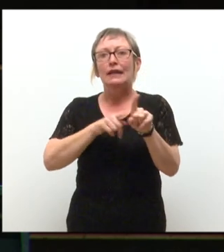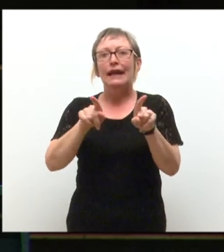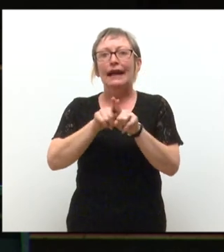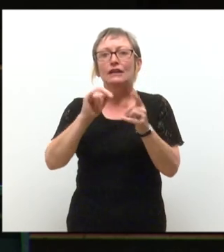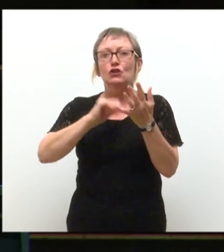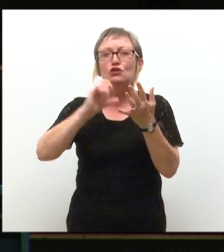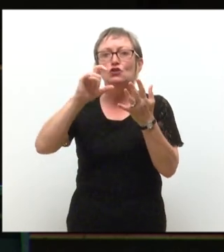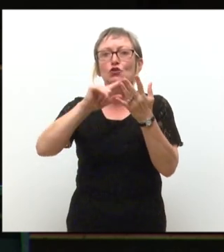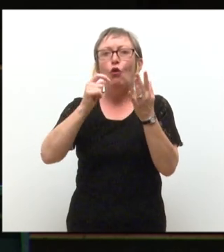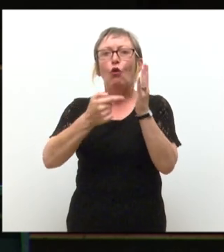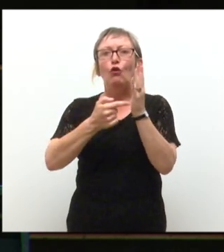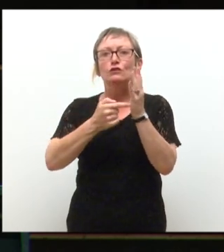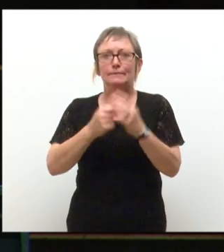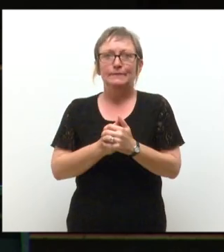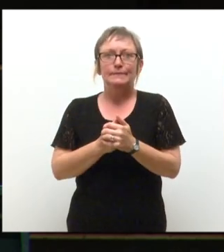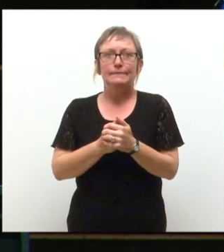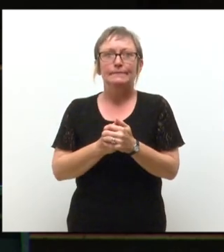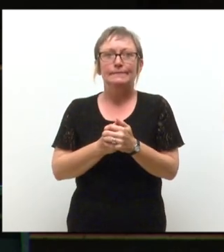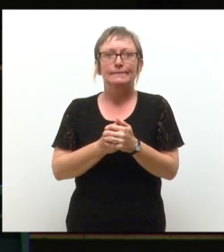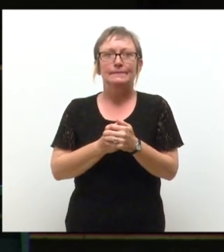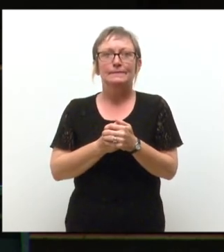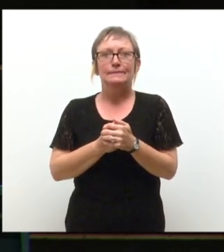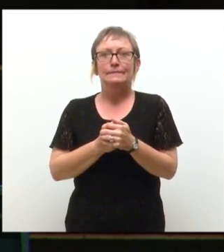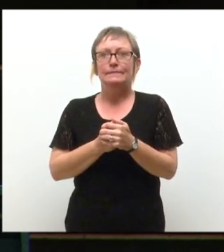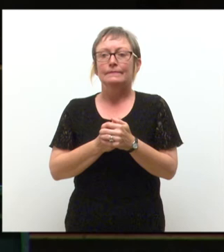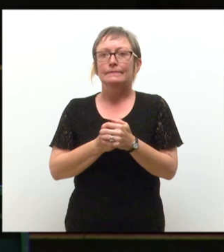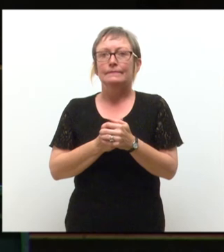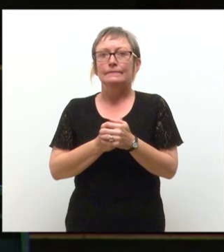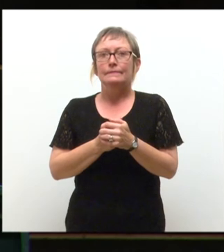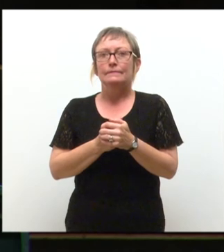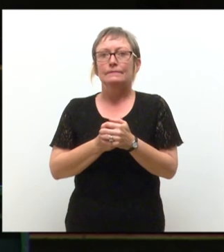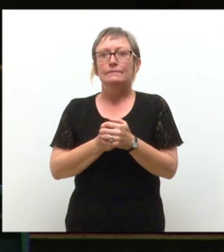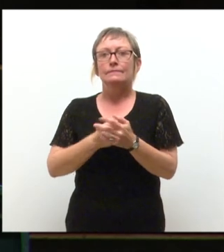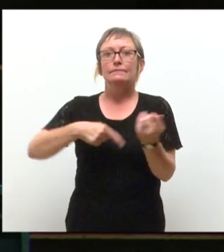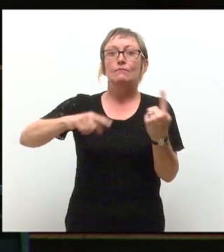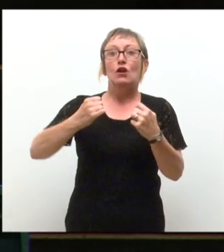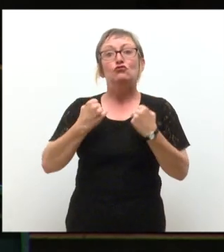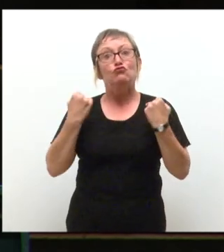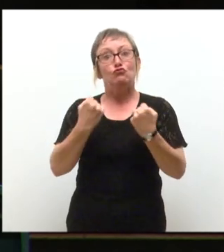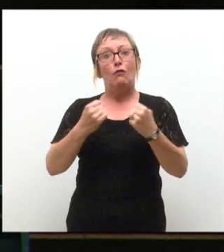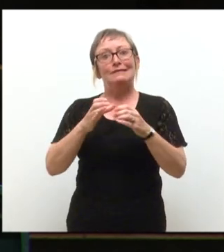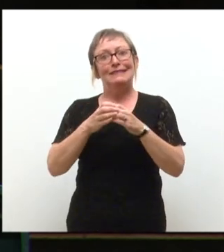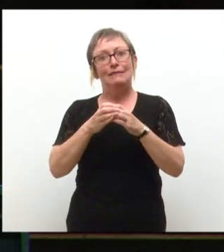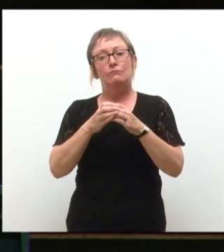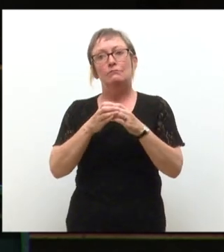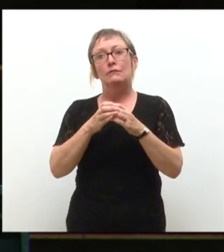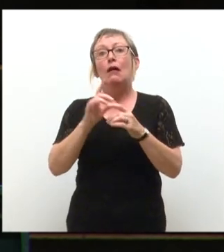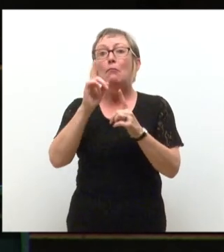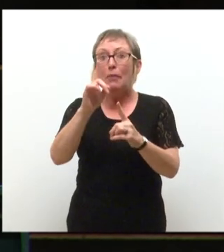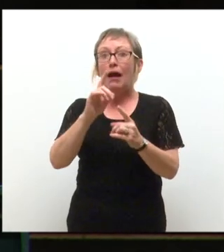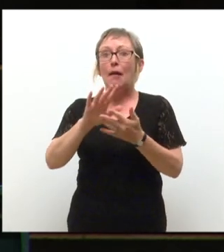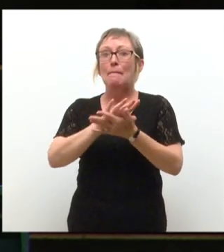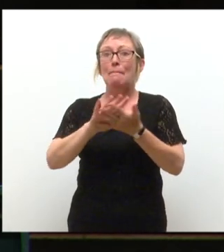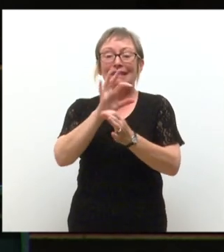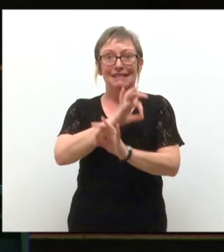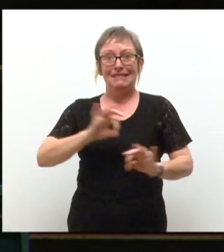Scott, our kind Vice President of Representation, as you can see all of them standing. We are a strong and dedicated team, but would be nothing without each and